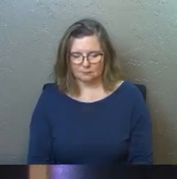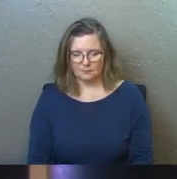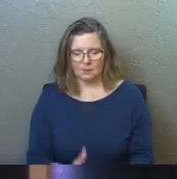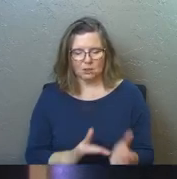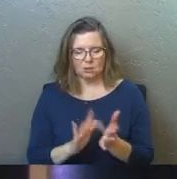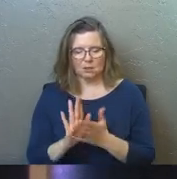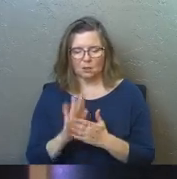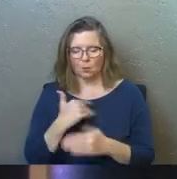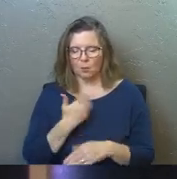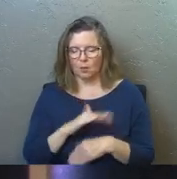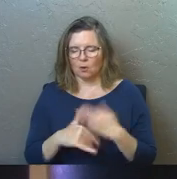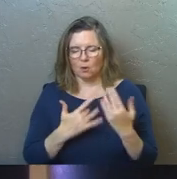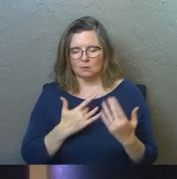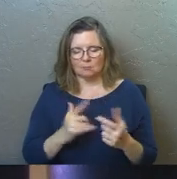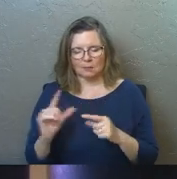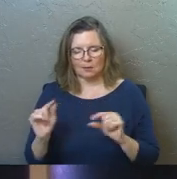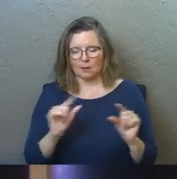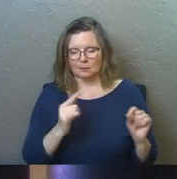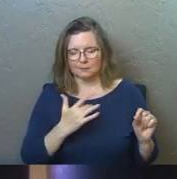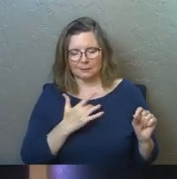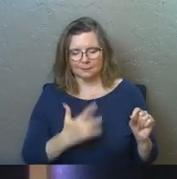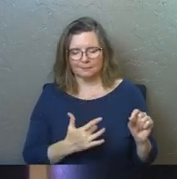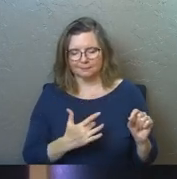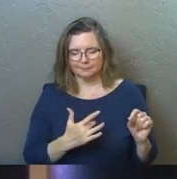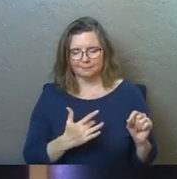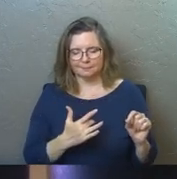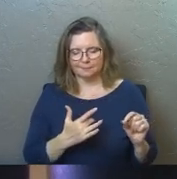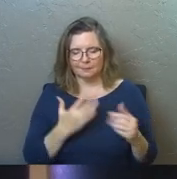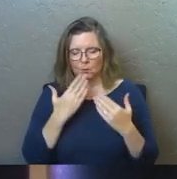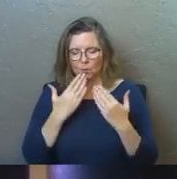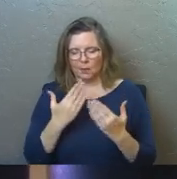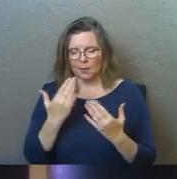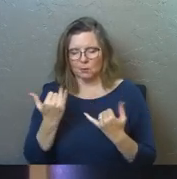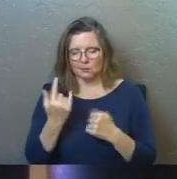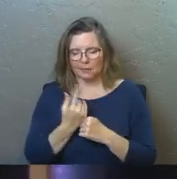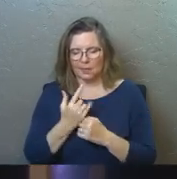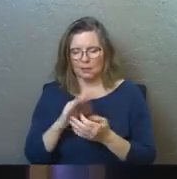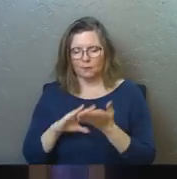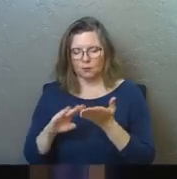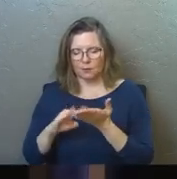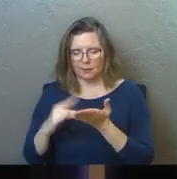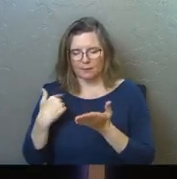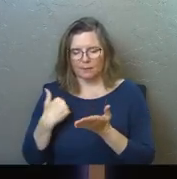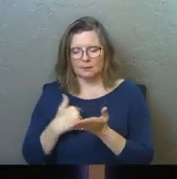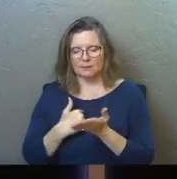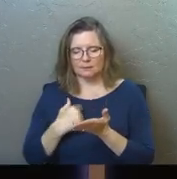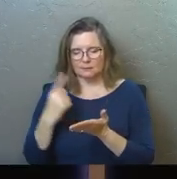Jesus, we're all gossips at the foot of the cross. And we thank you, God, that today we're forgiven.